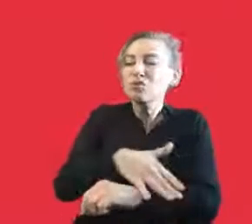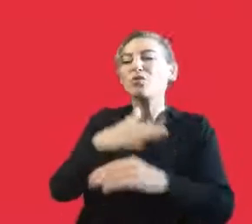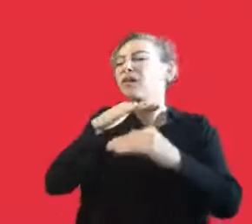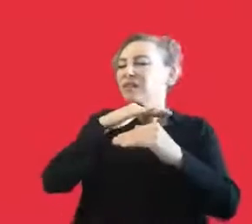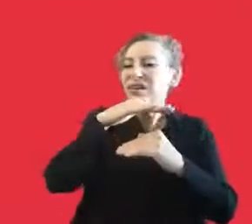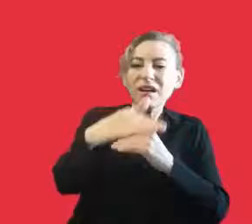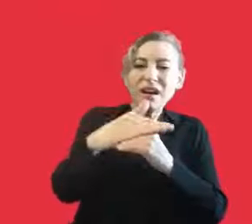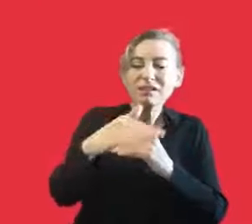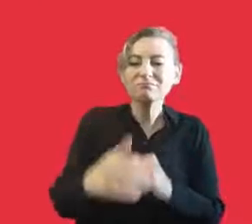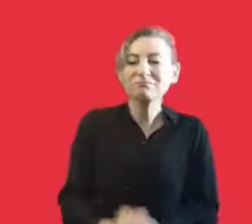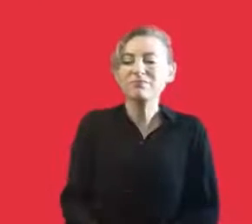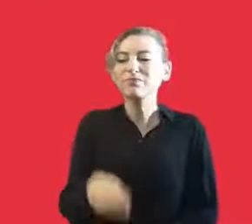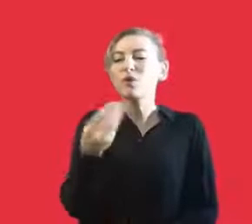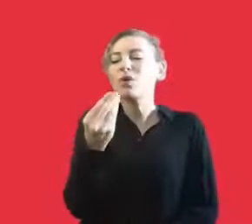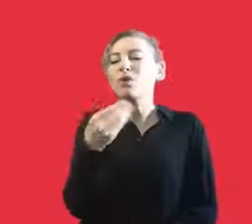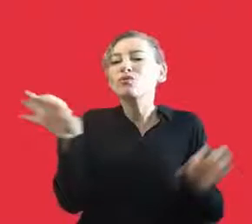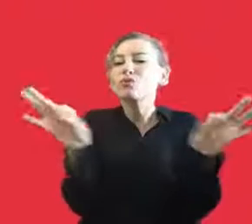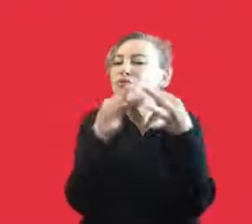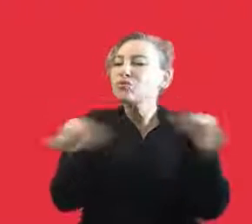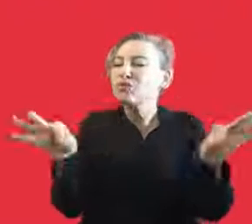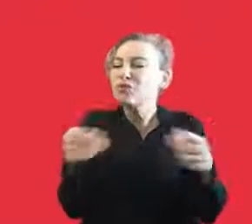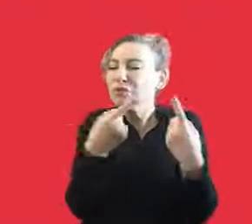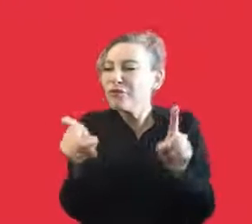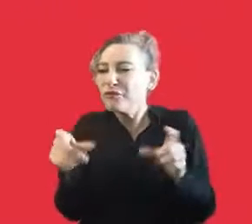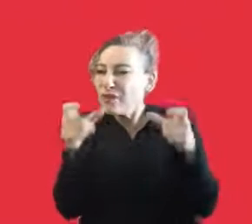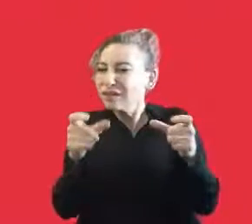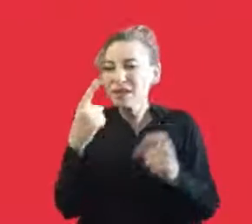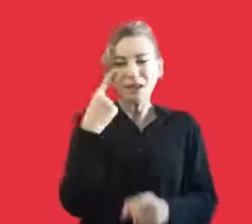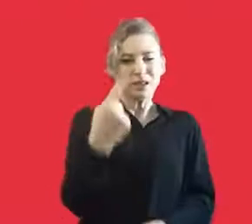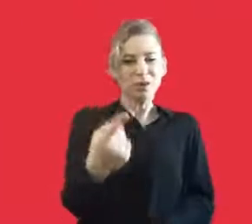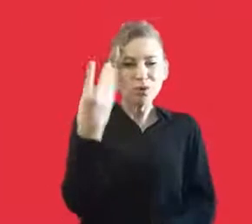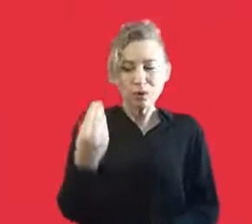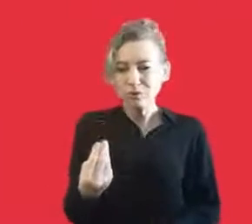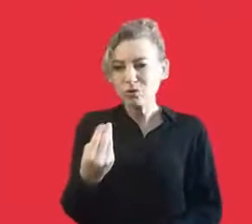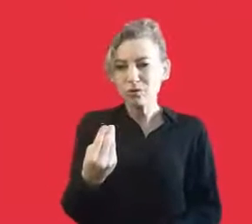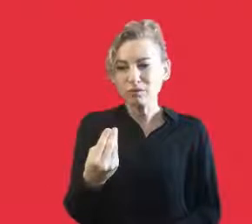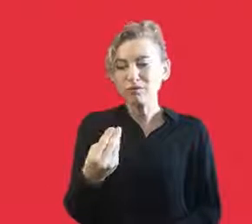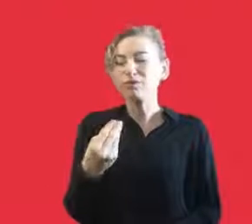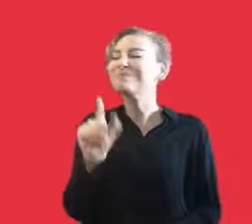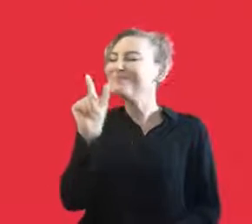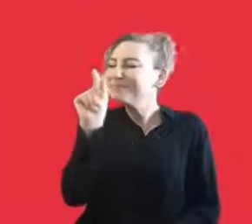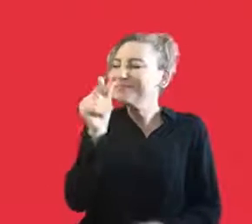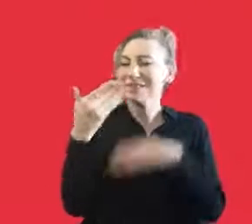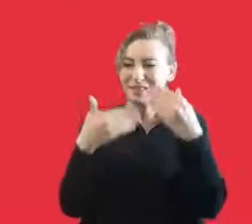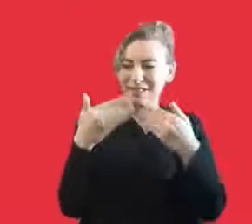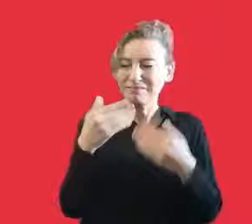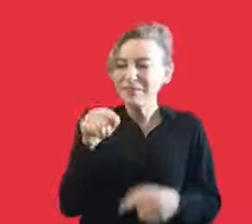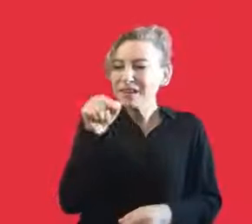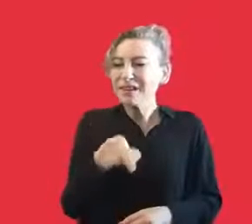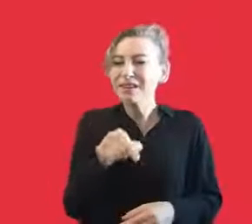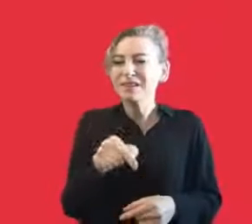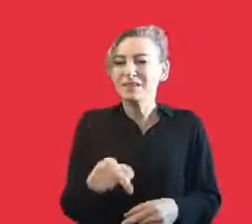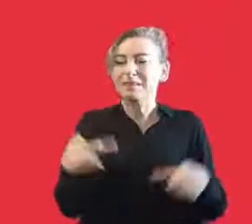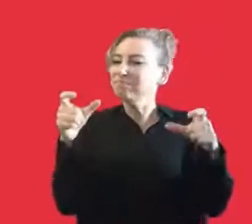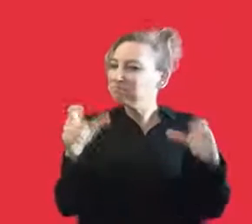street and we, I can say, we are seeing a different aspect of the multi-voice choir. I would like to talk a little